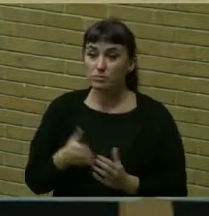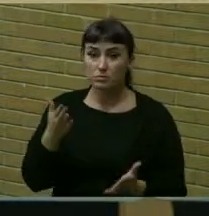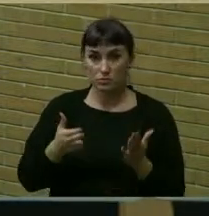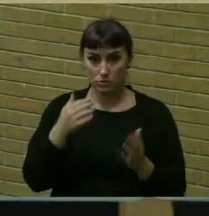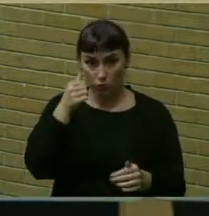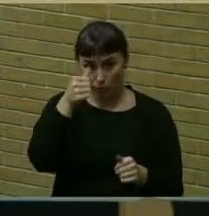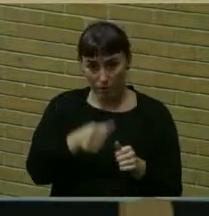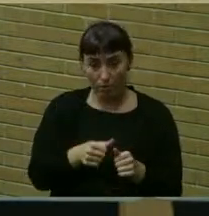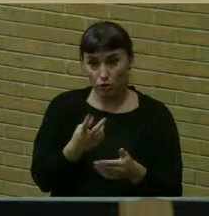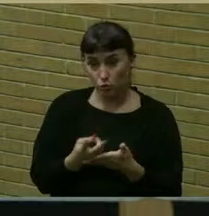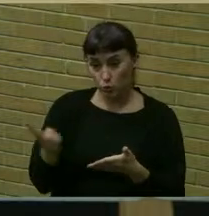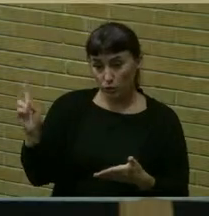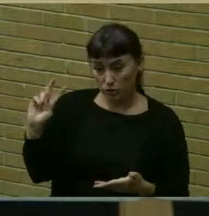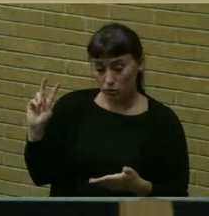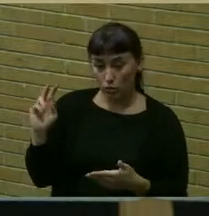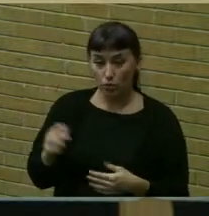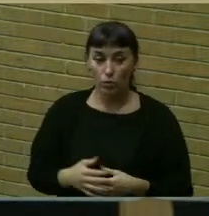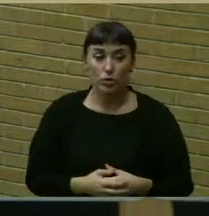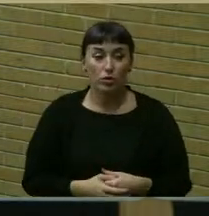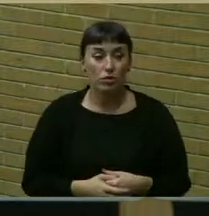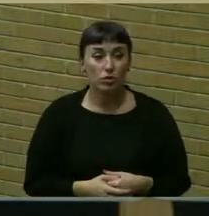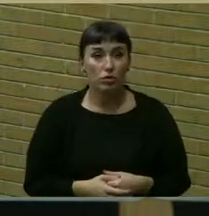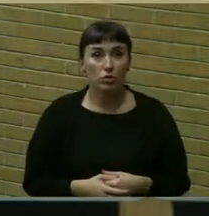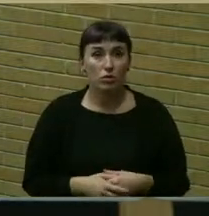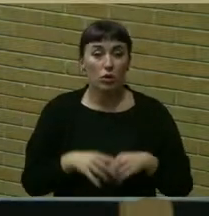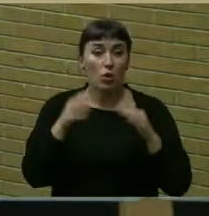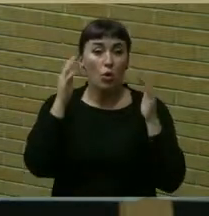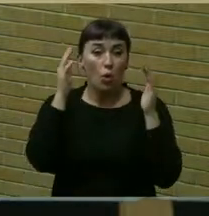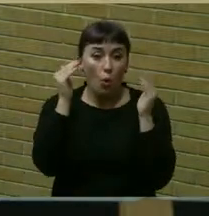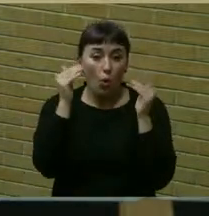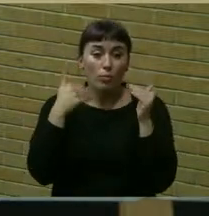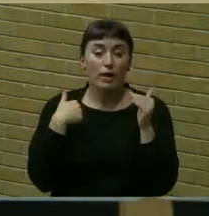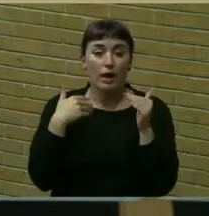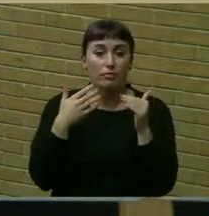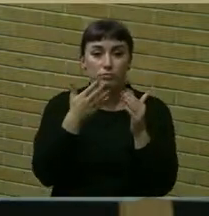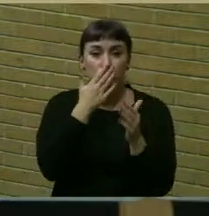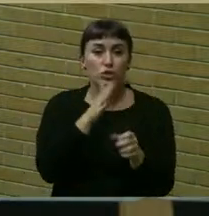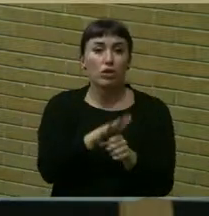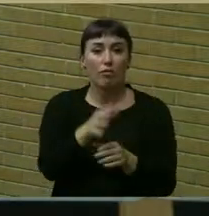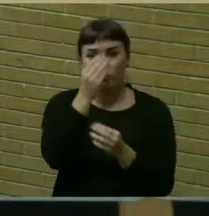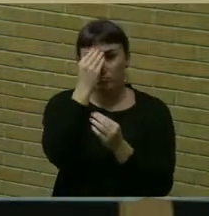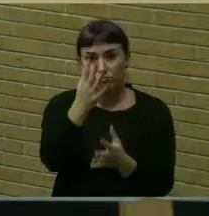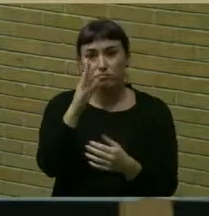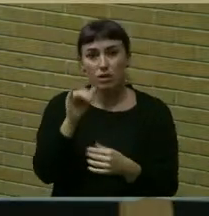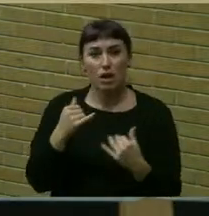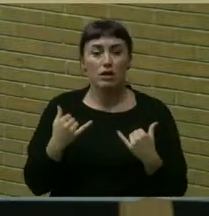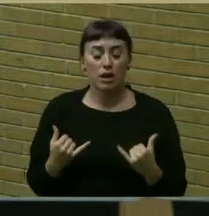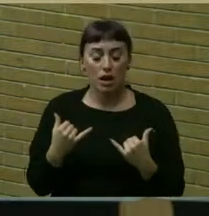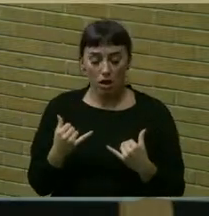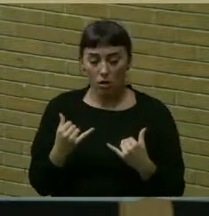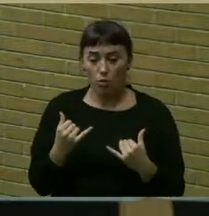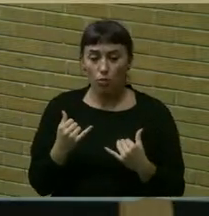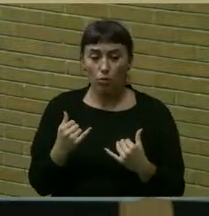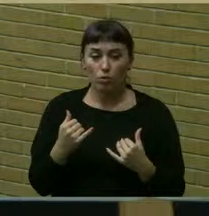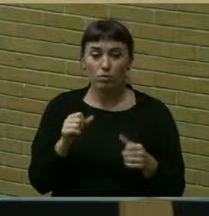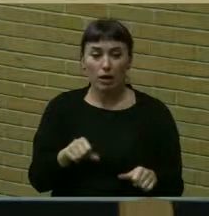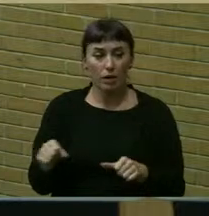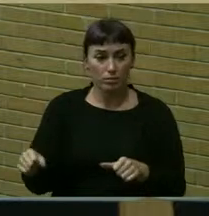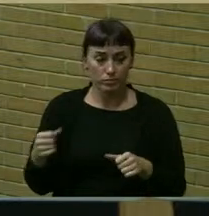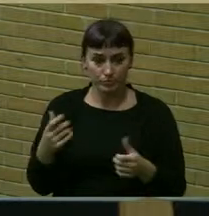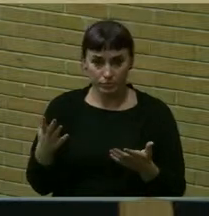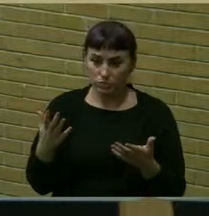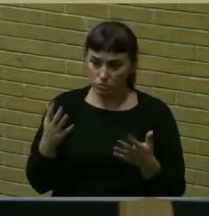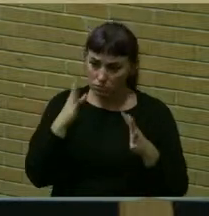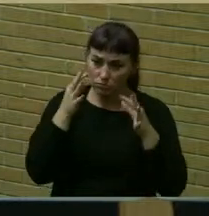may recall two weeks ago we had hoped to have sufficient information by now to be able to make a